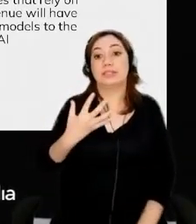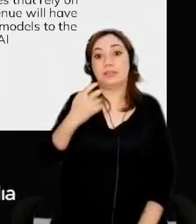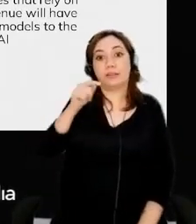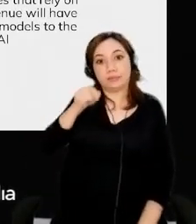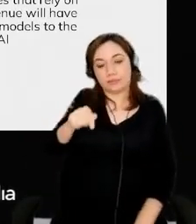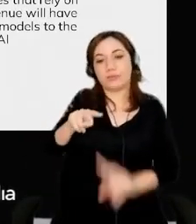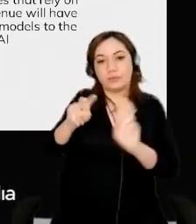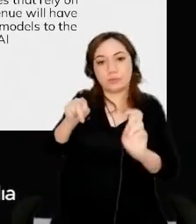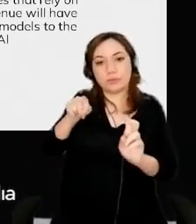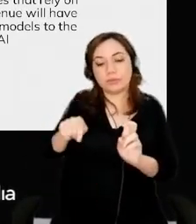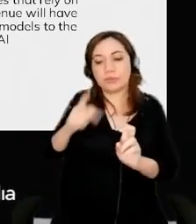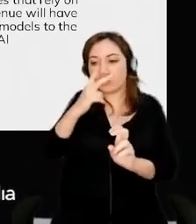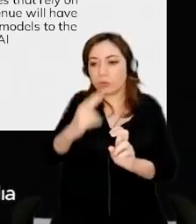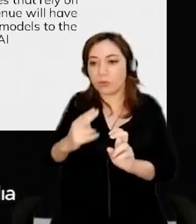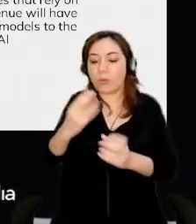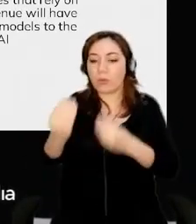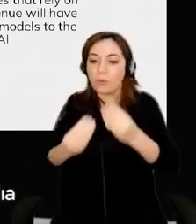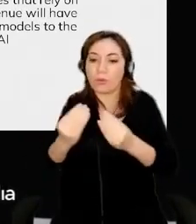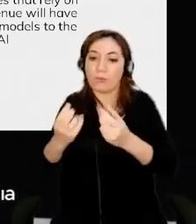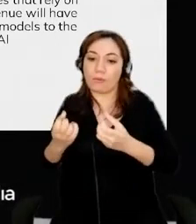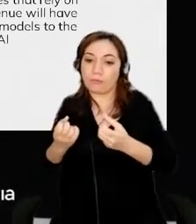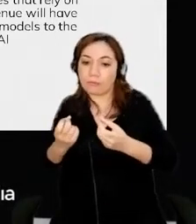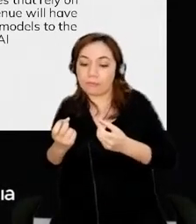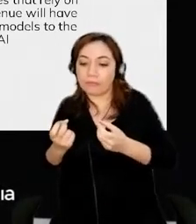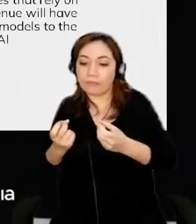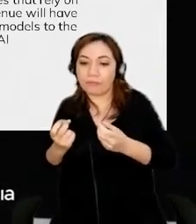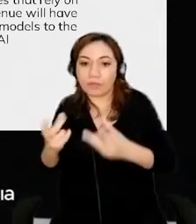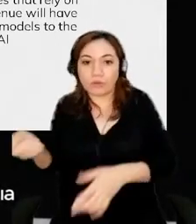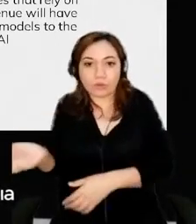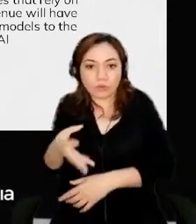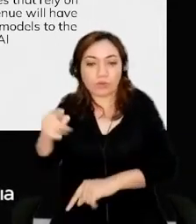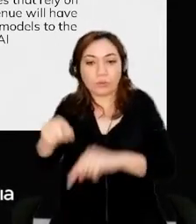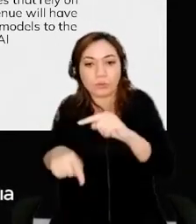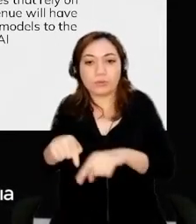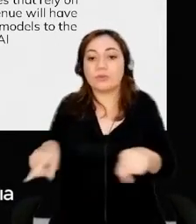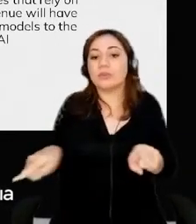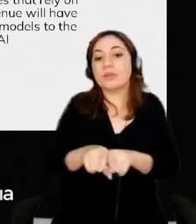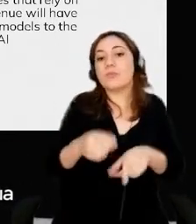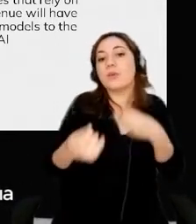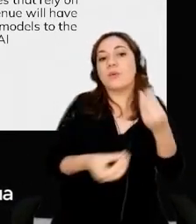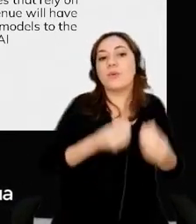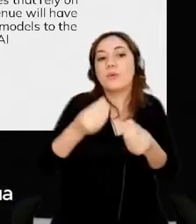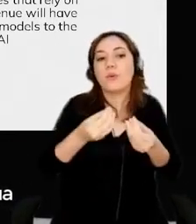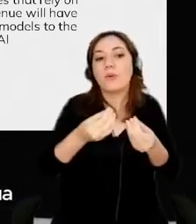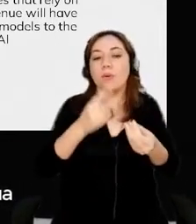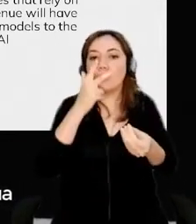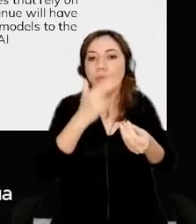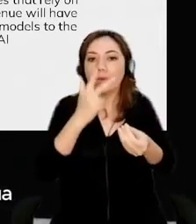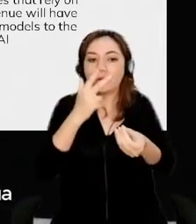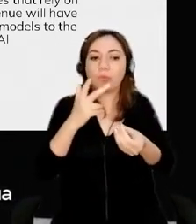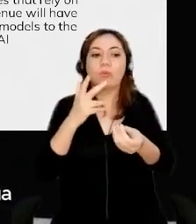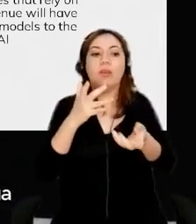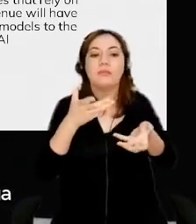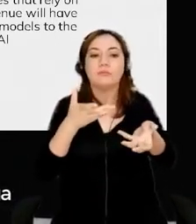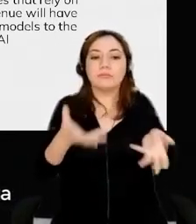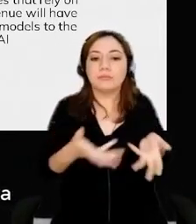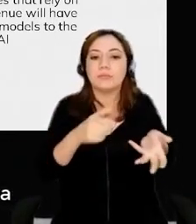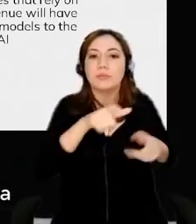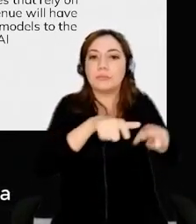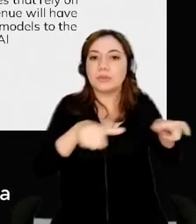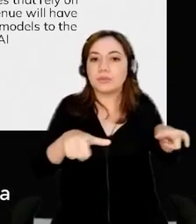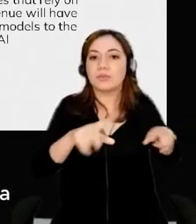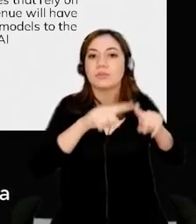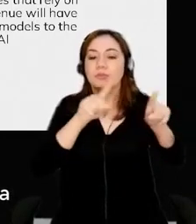new products, but how do we get our employees ready for this revolution, right? So, we are training our